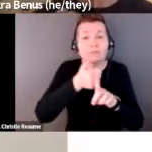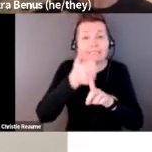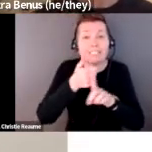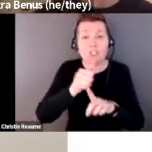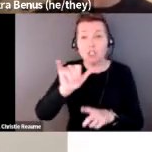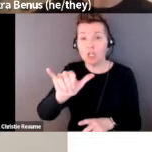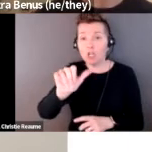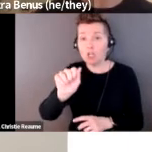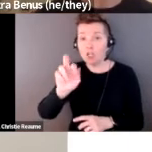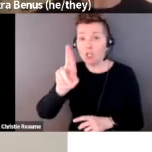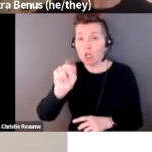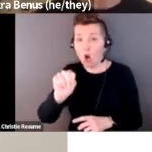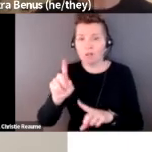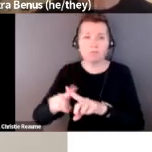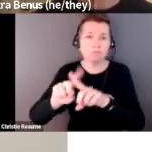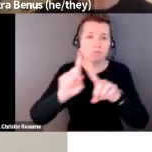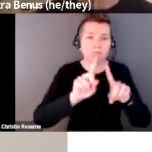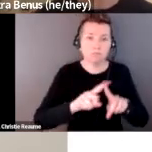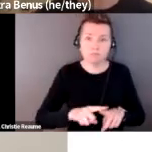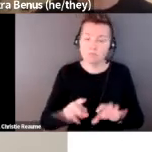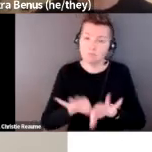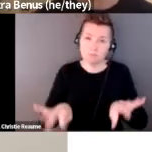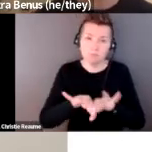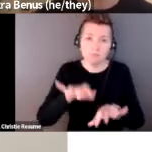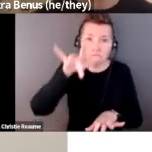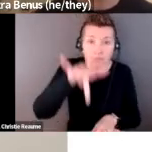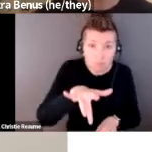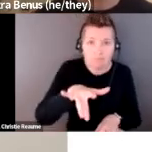texture here is really important. We can go to the next slide.